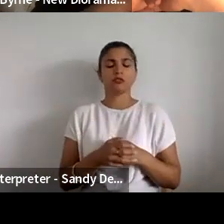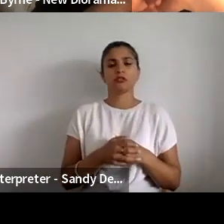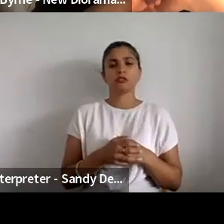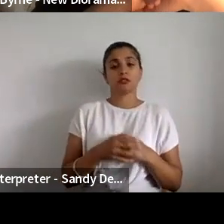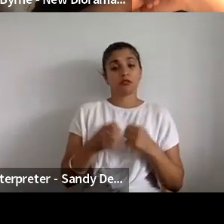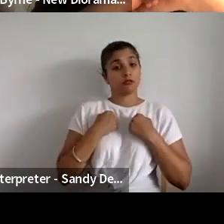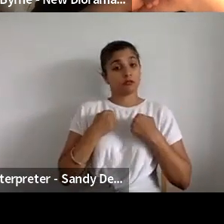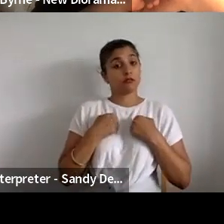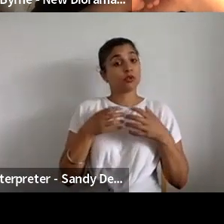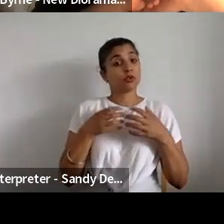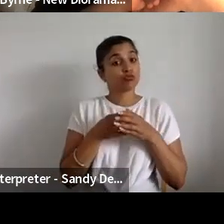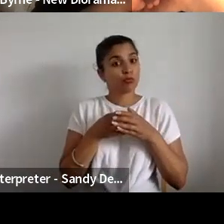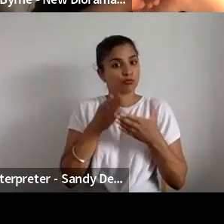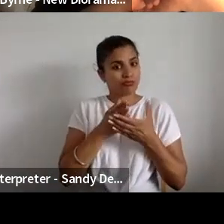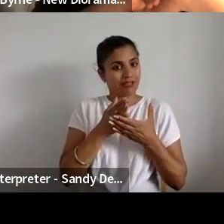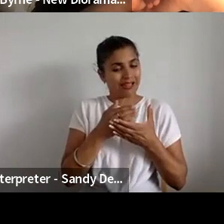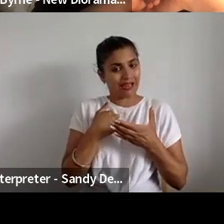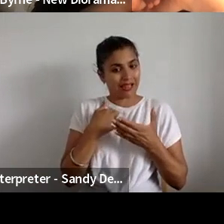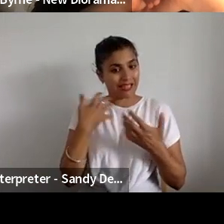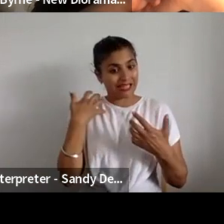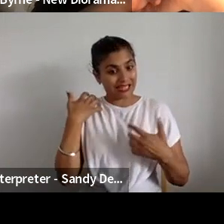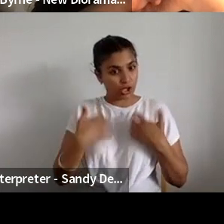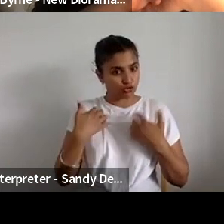particularly interested to provide space for.